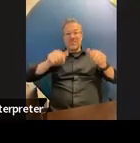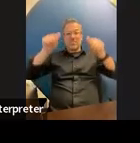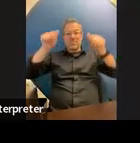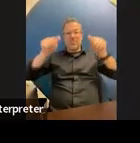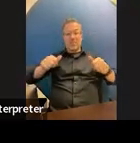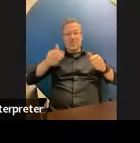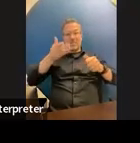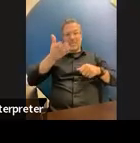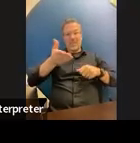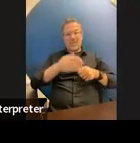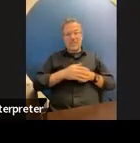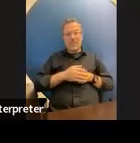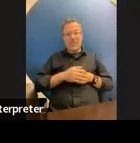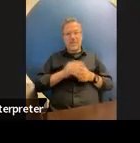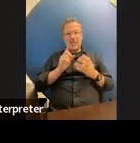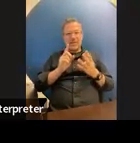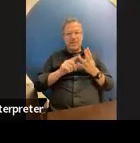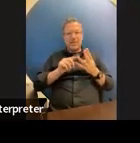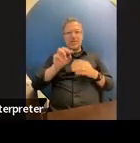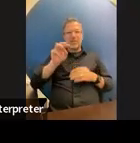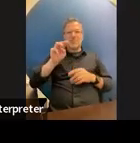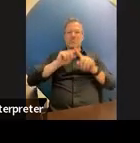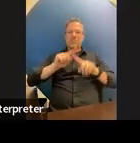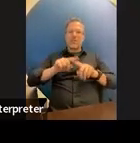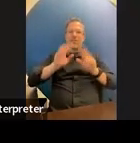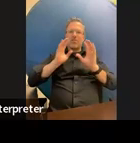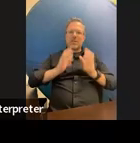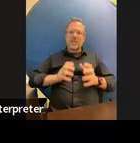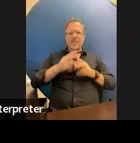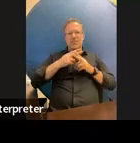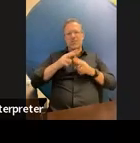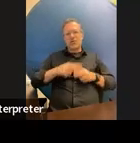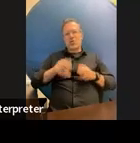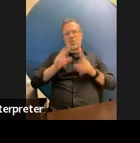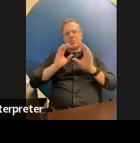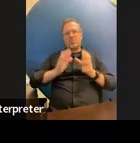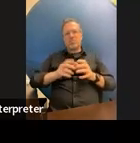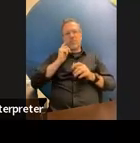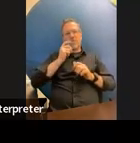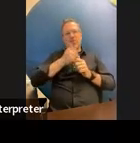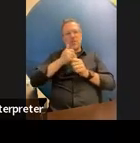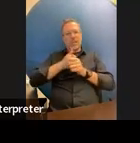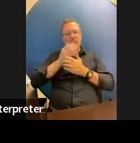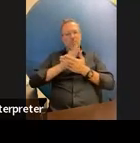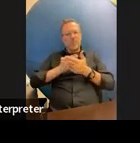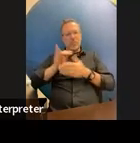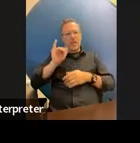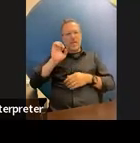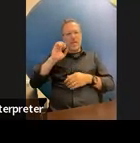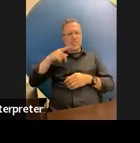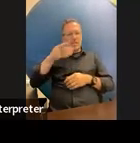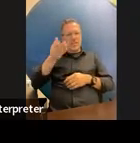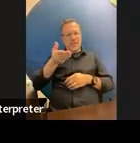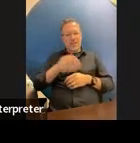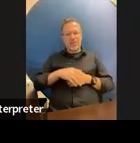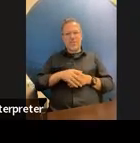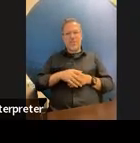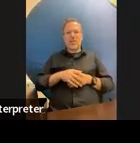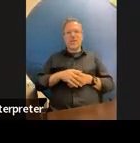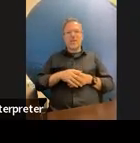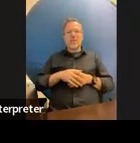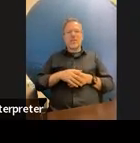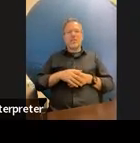um we have modules short modules for each section of the iep up there all kinds of stuff it's